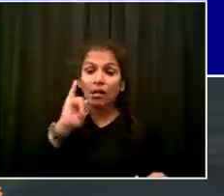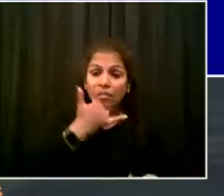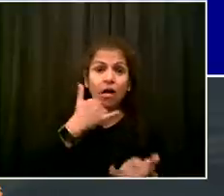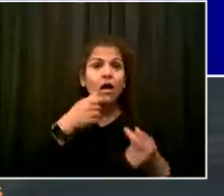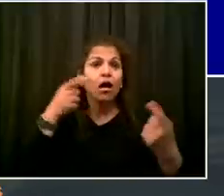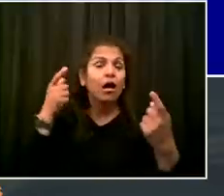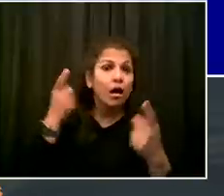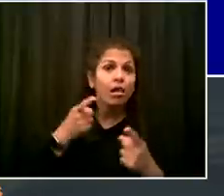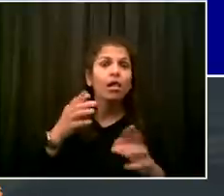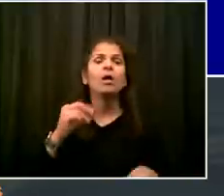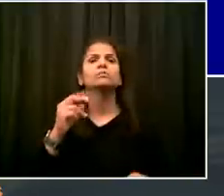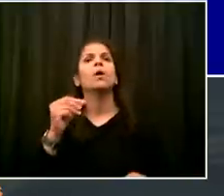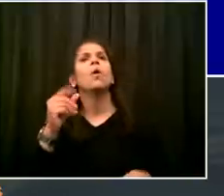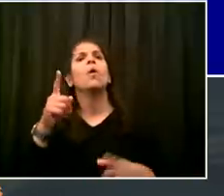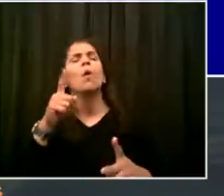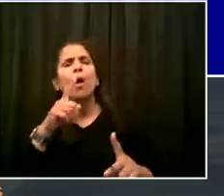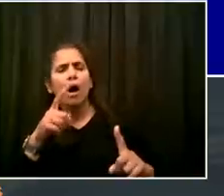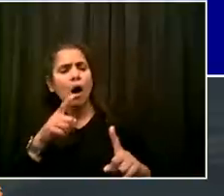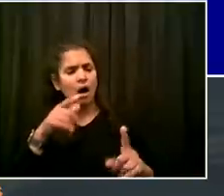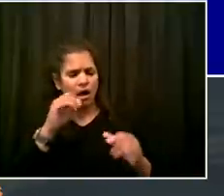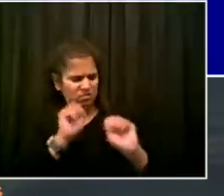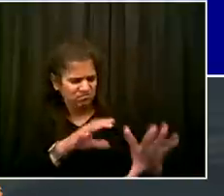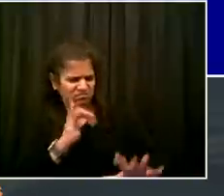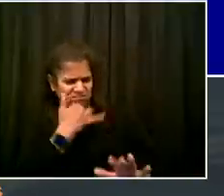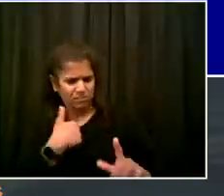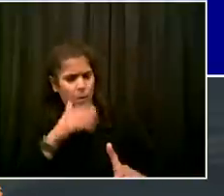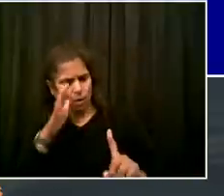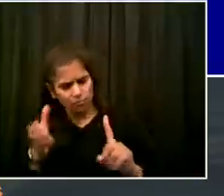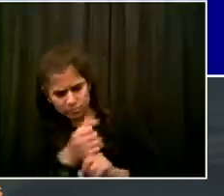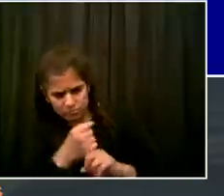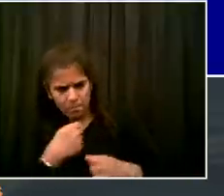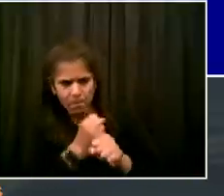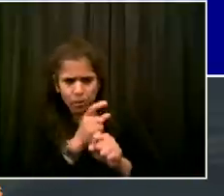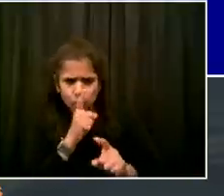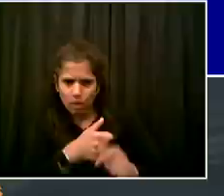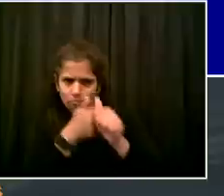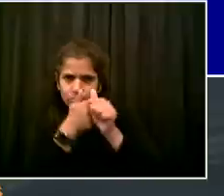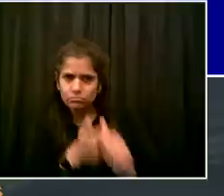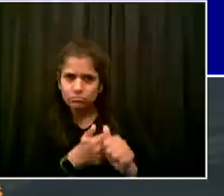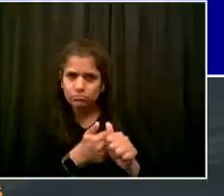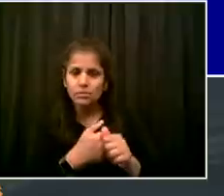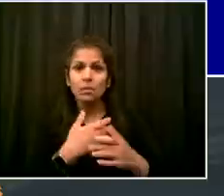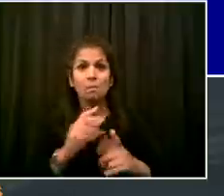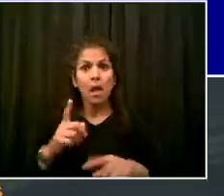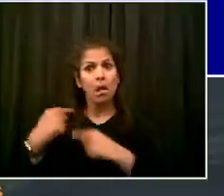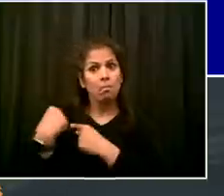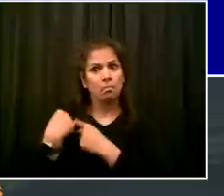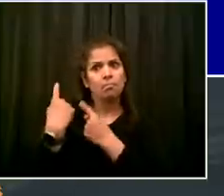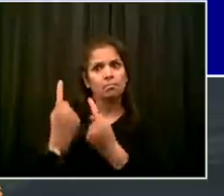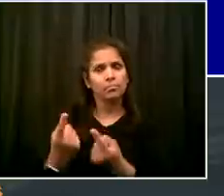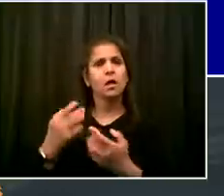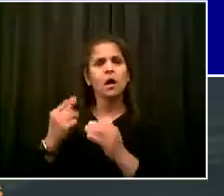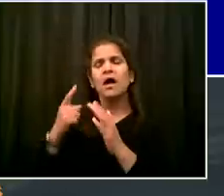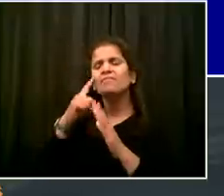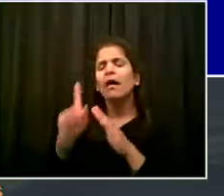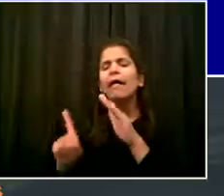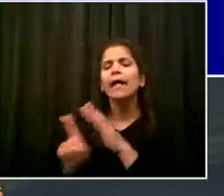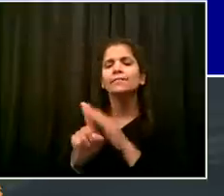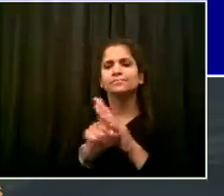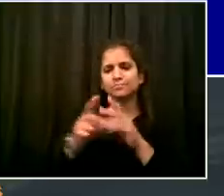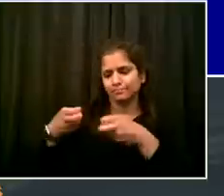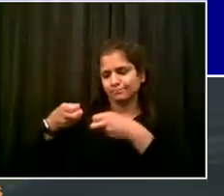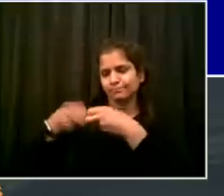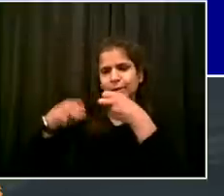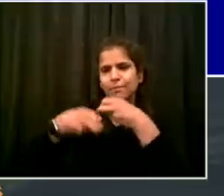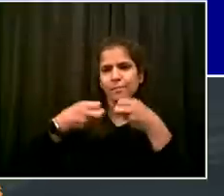members of the media have brought things to our attention. Electeds have brought things to our attention. Community-based organizers have brought things to our attention.